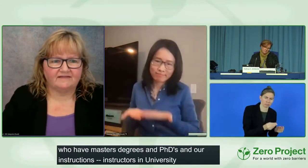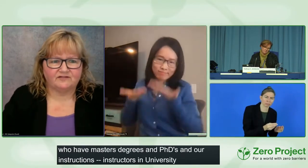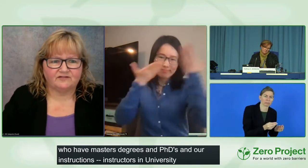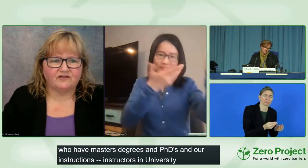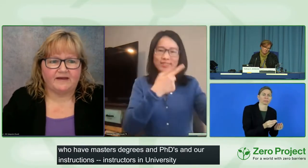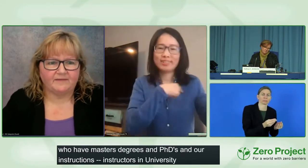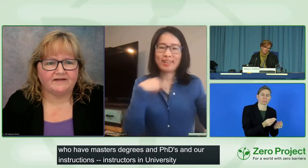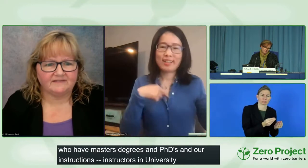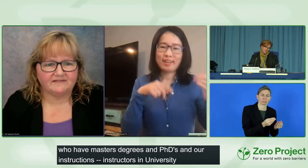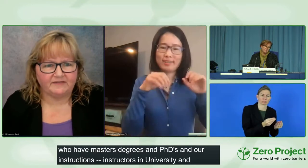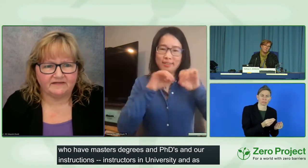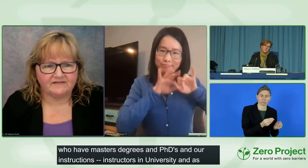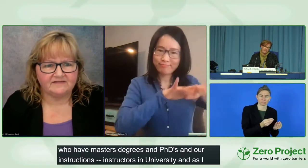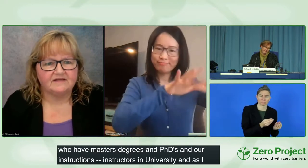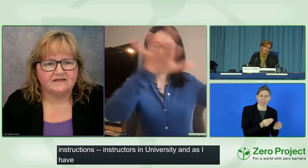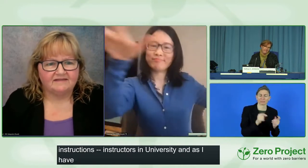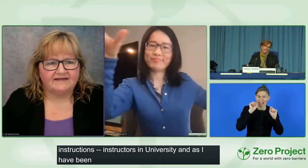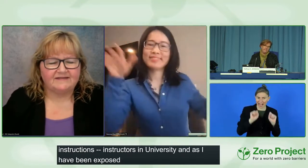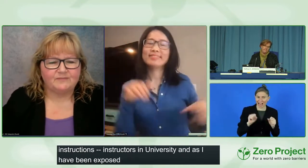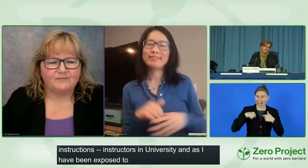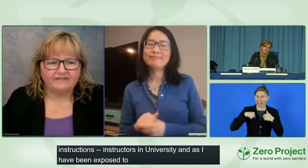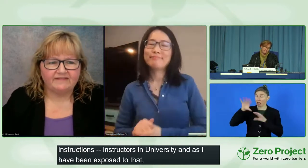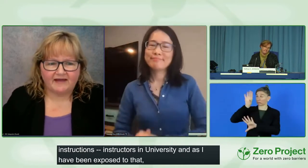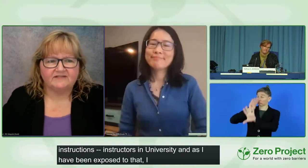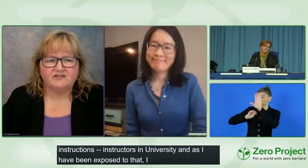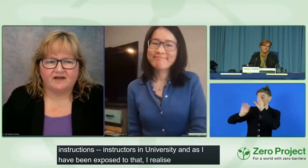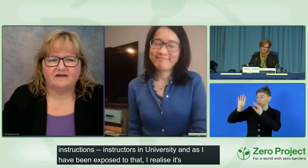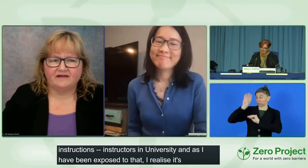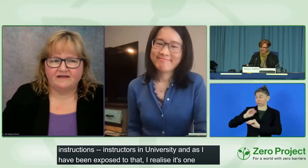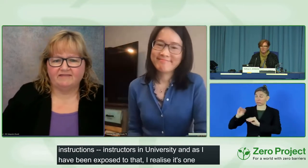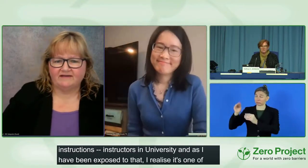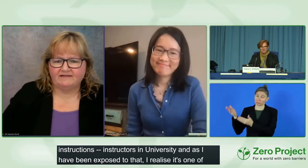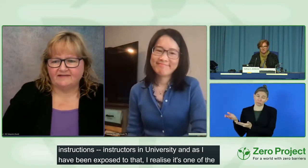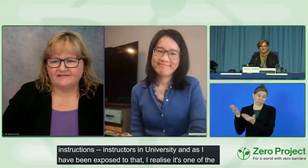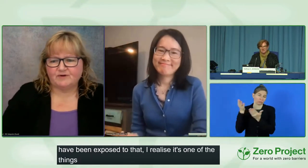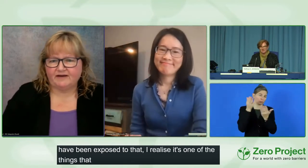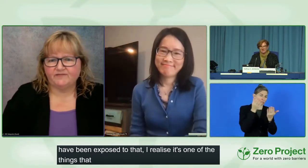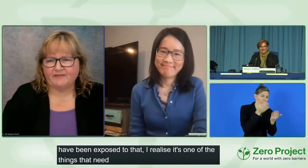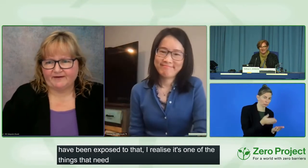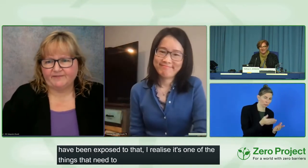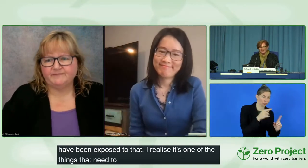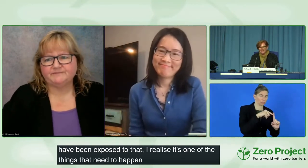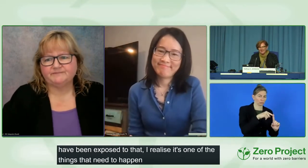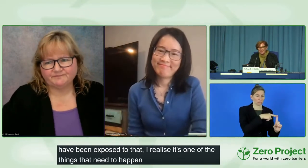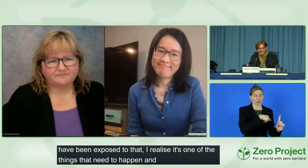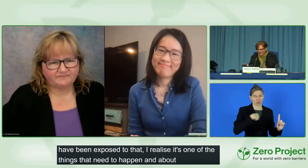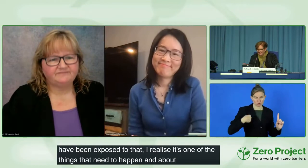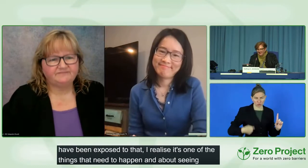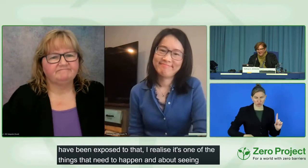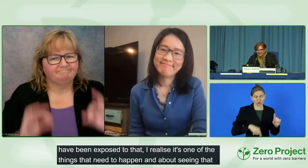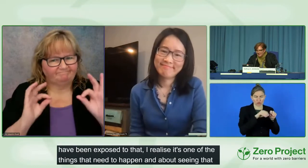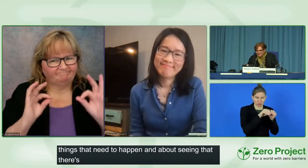that there's so many possibilities. They need to bring that back to China and then that can spread out from there.